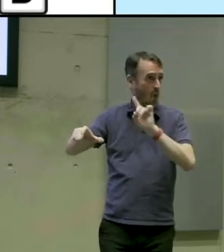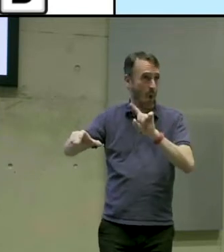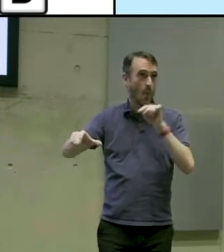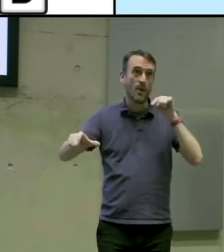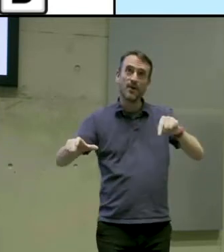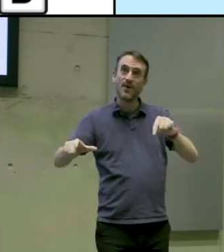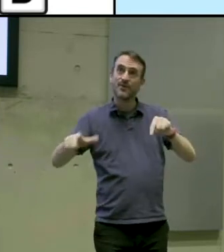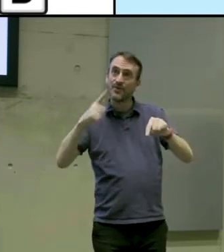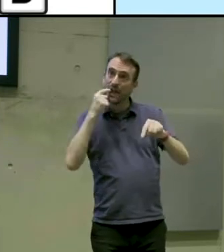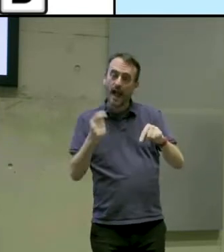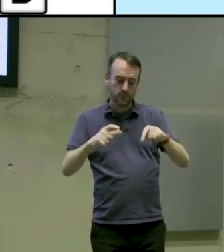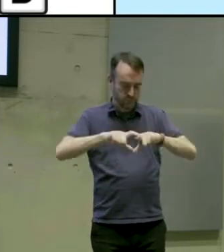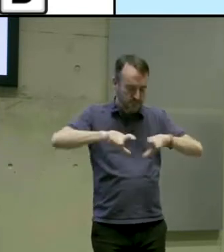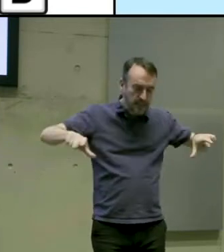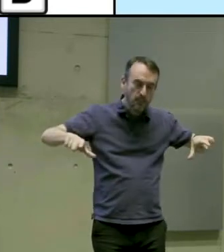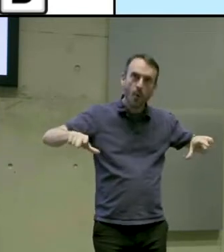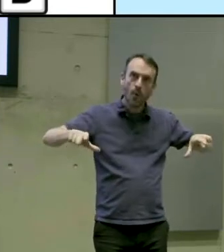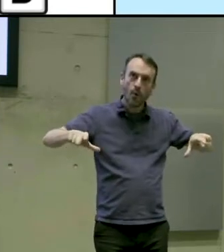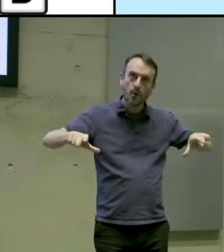change it to their preference.